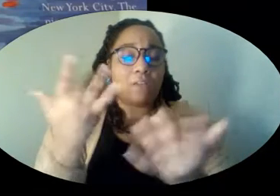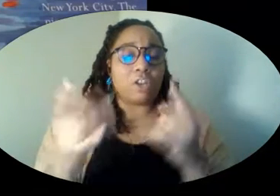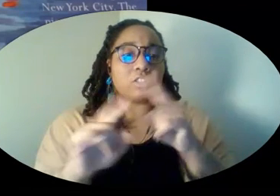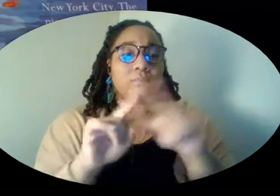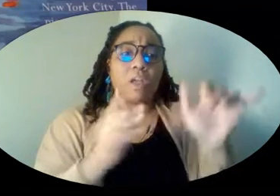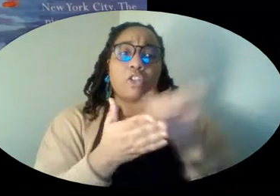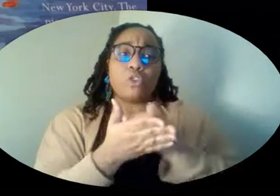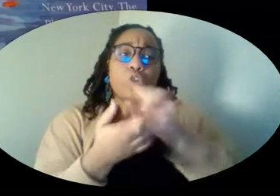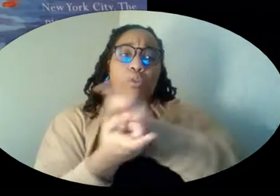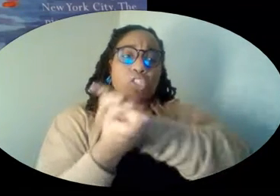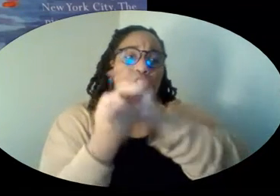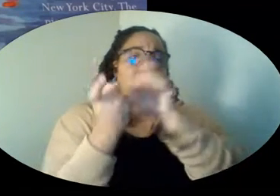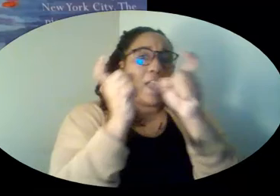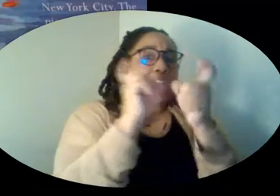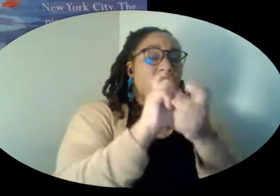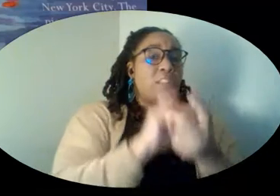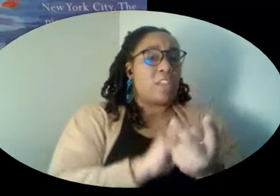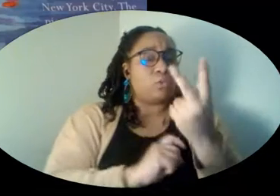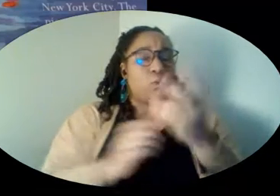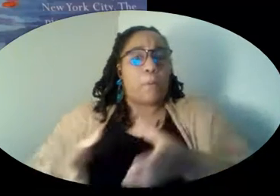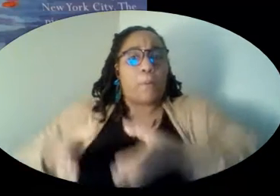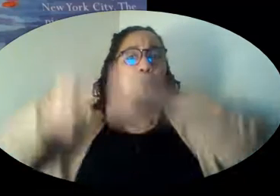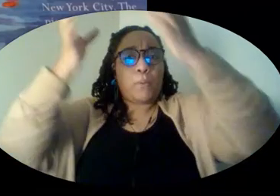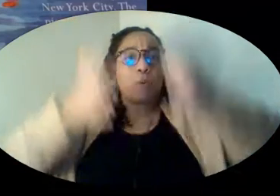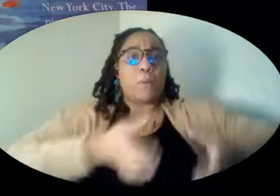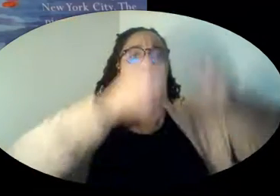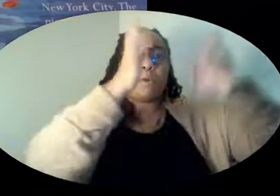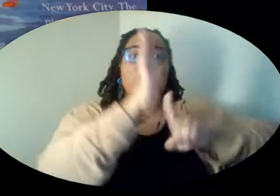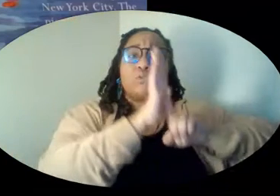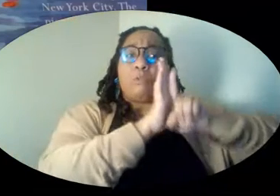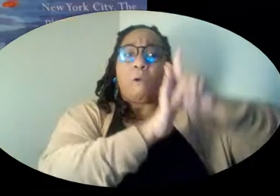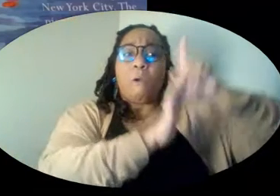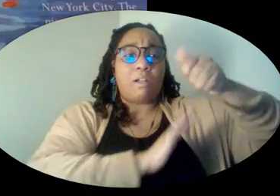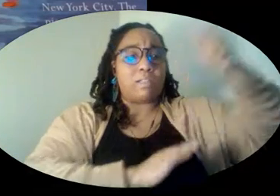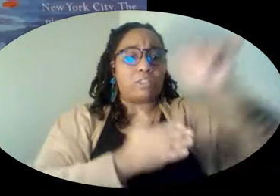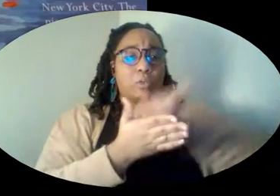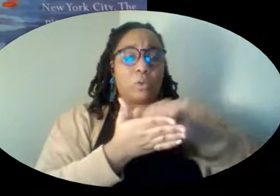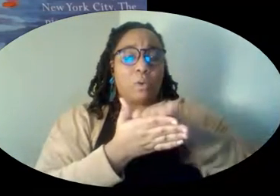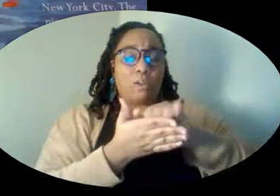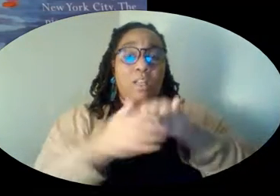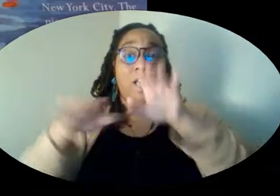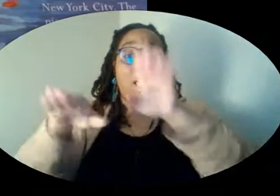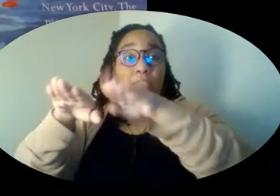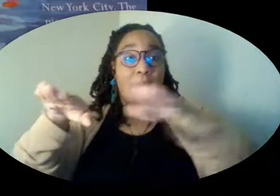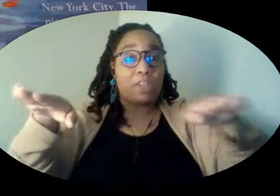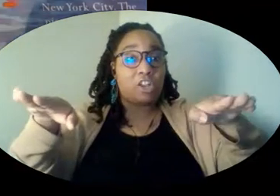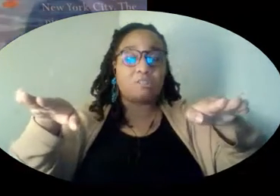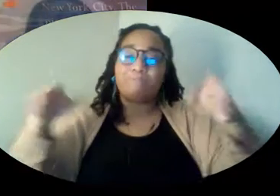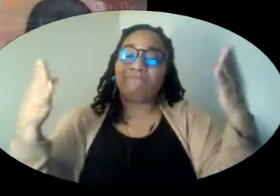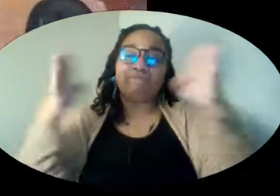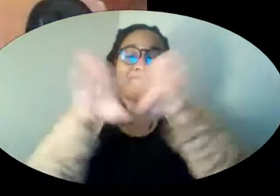New York was changing. The Twin Towers were now the tallest buildings in New York City. The piers were closing.